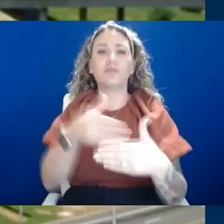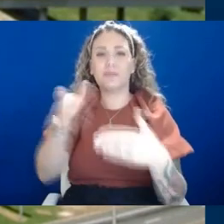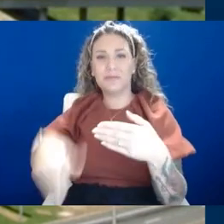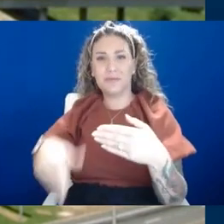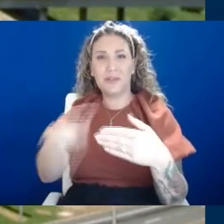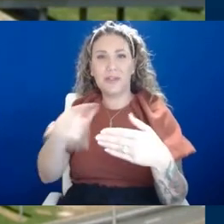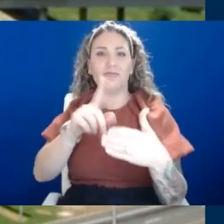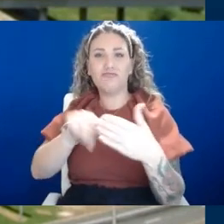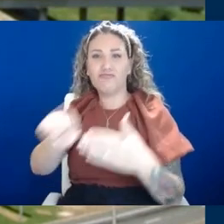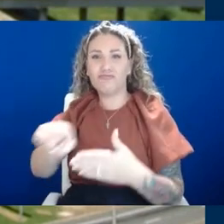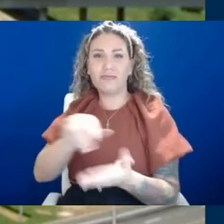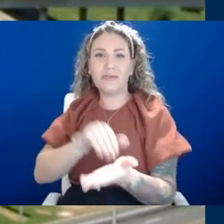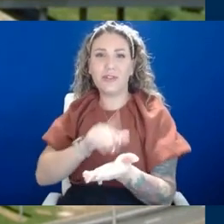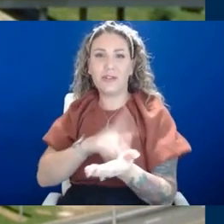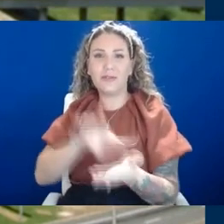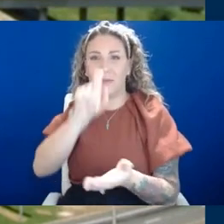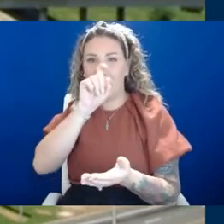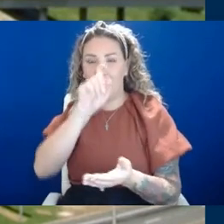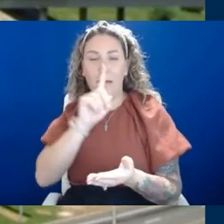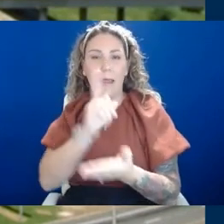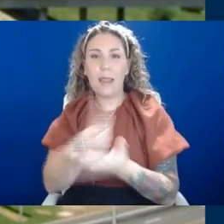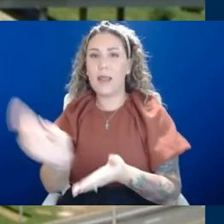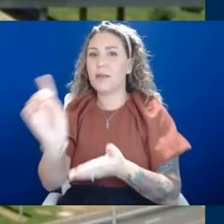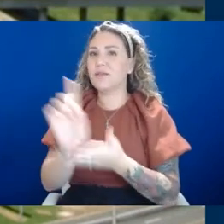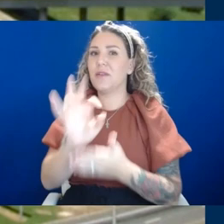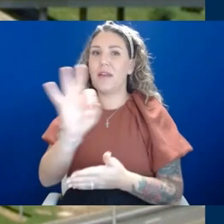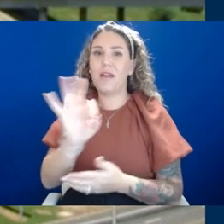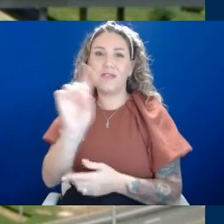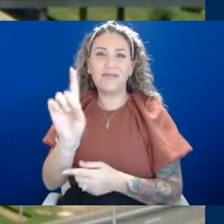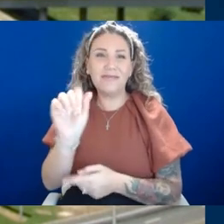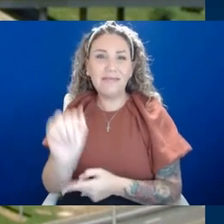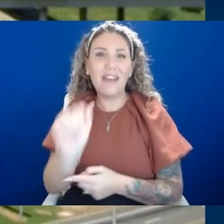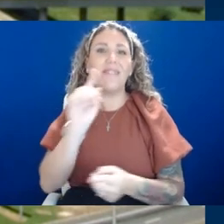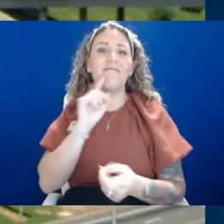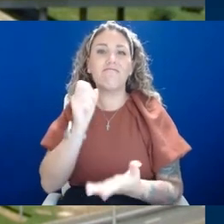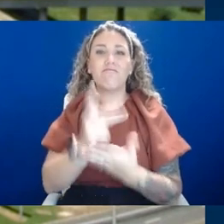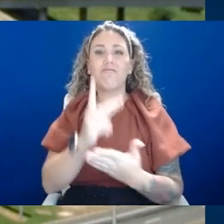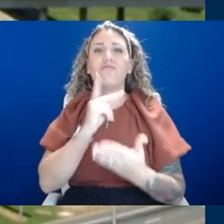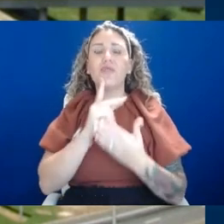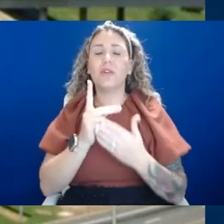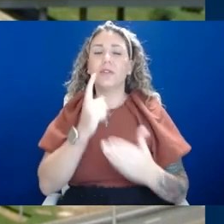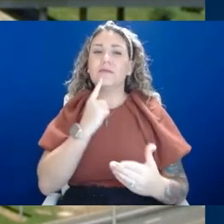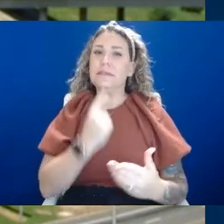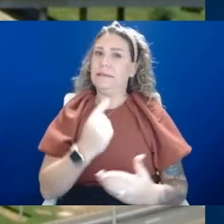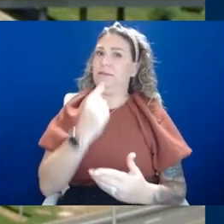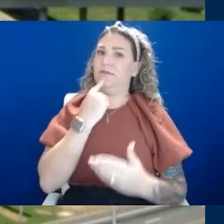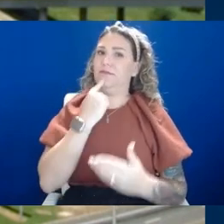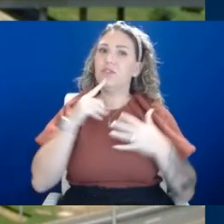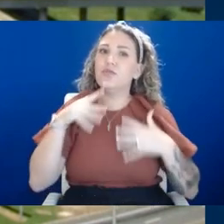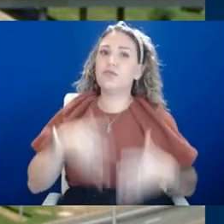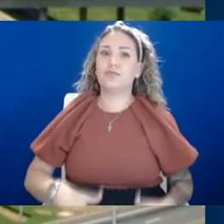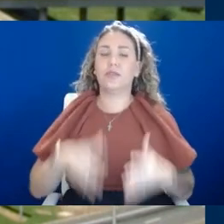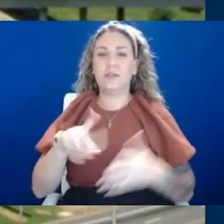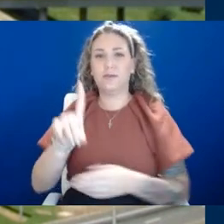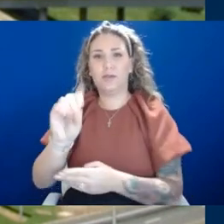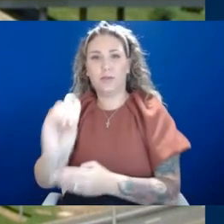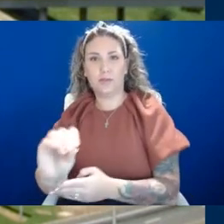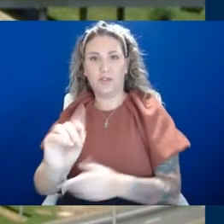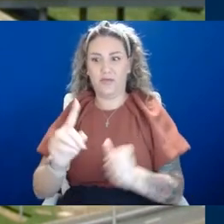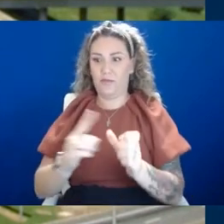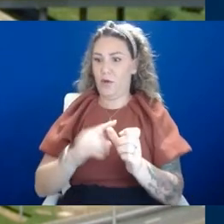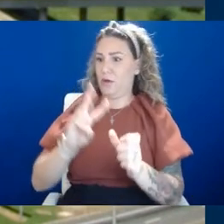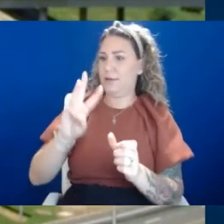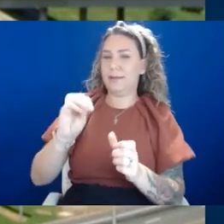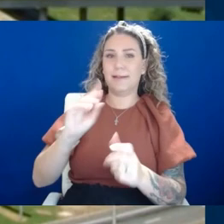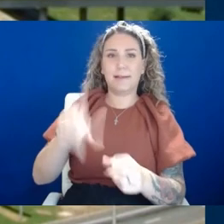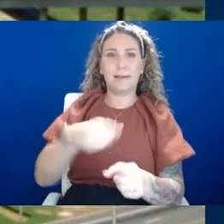approved a new drug to treat major depressive disorder, the first of its kind in 60 years. So we have a lot to talk about